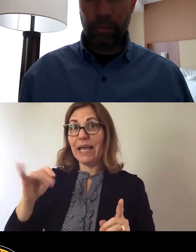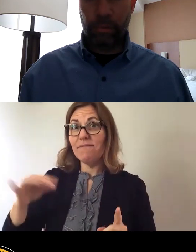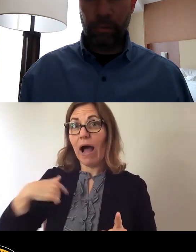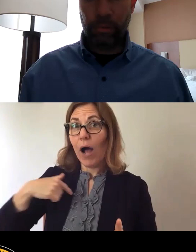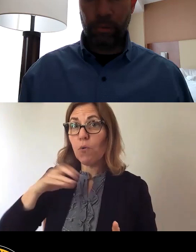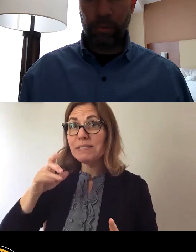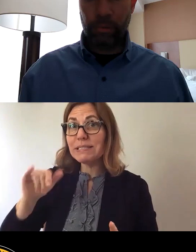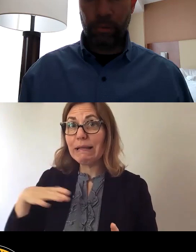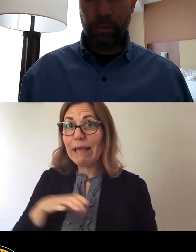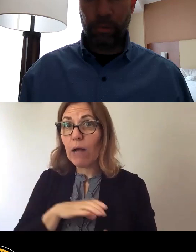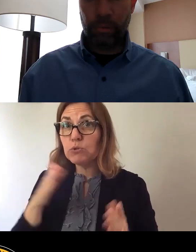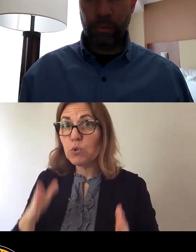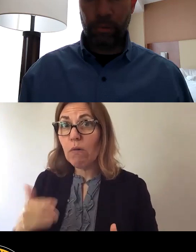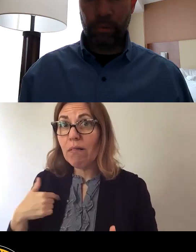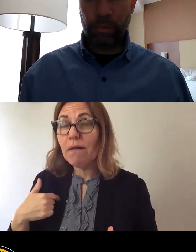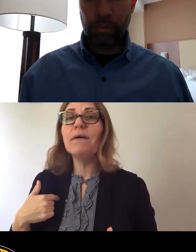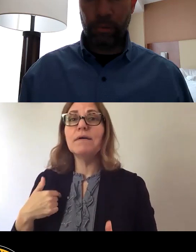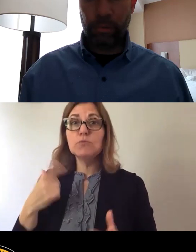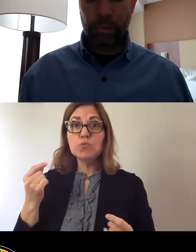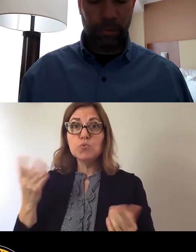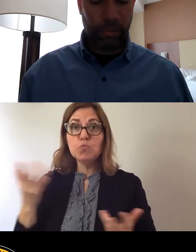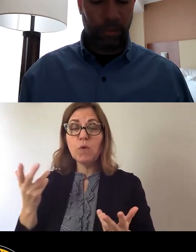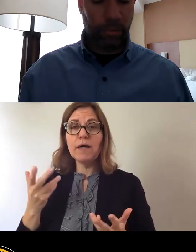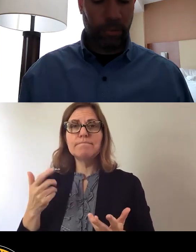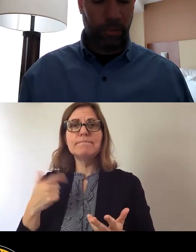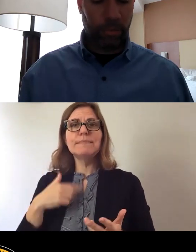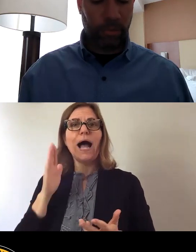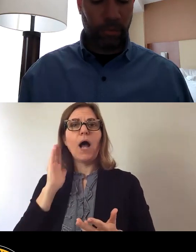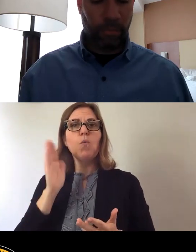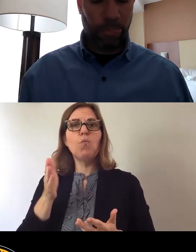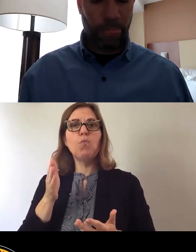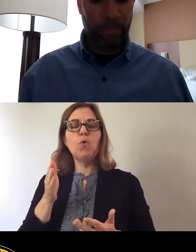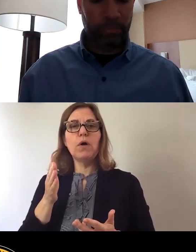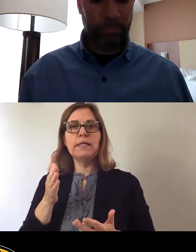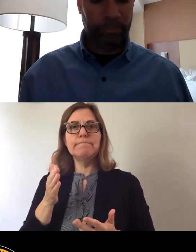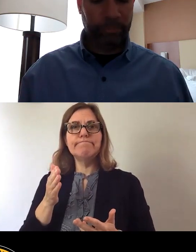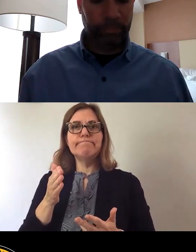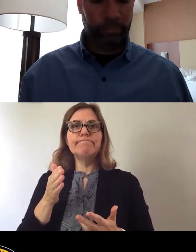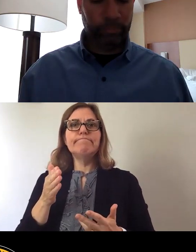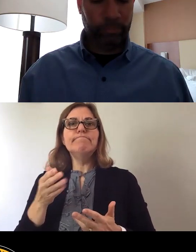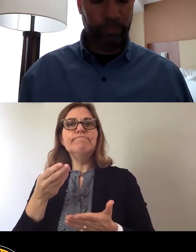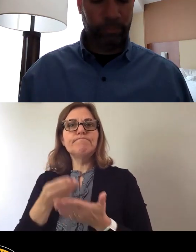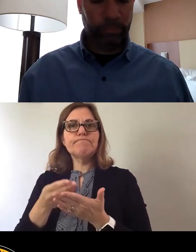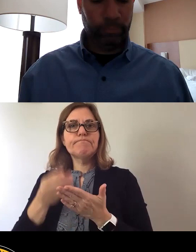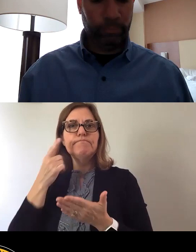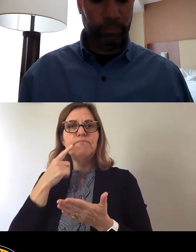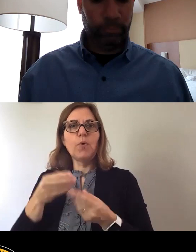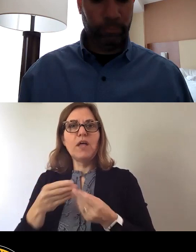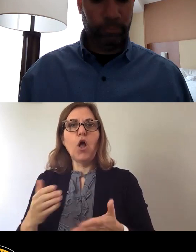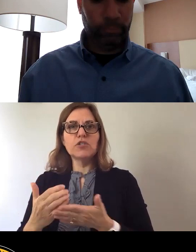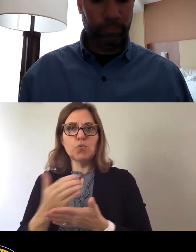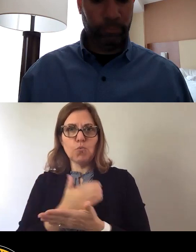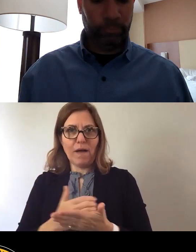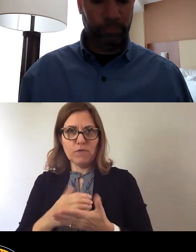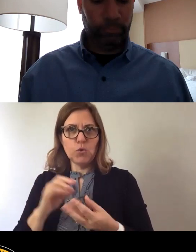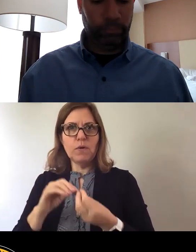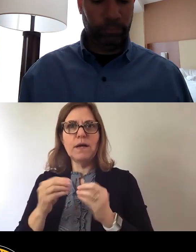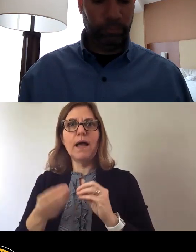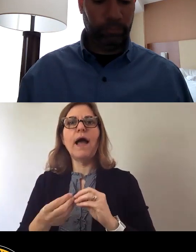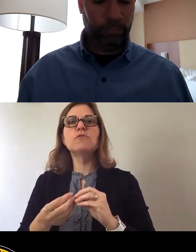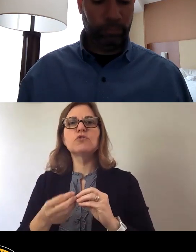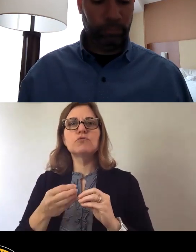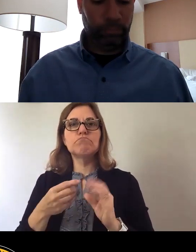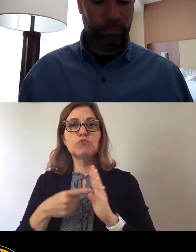I would certainly fund the lost revenue amounts shown for 2021